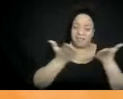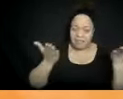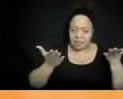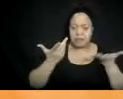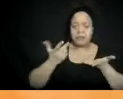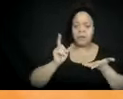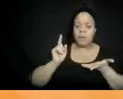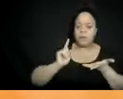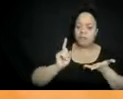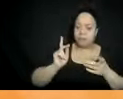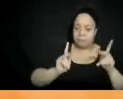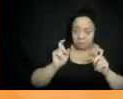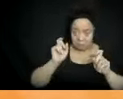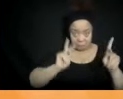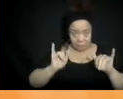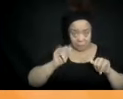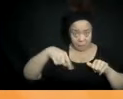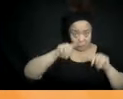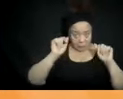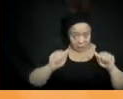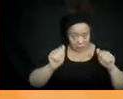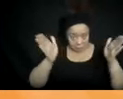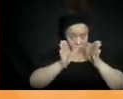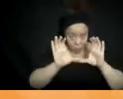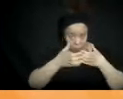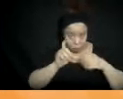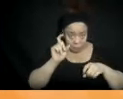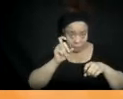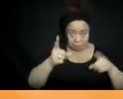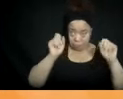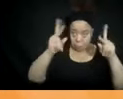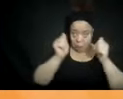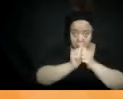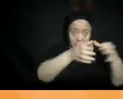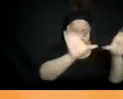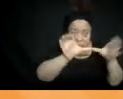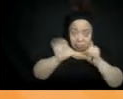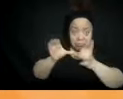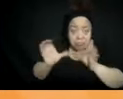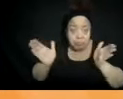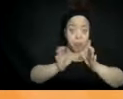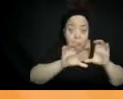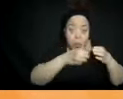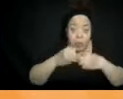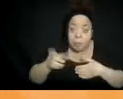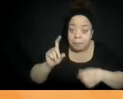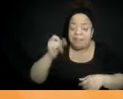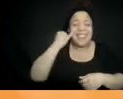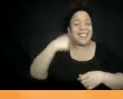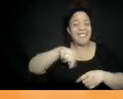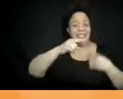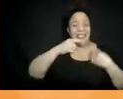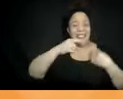Are you okay with being broken up into small groups? And if you have a problem with that, will you put in the chat